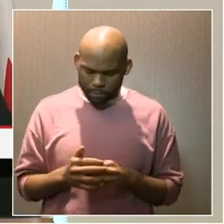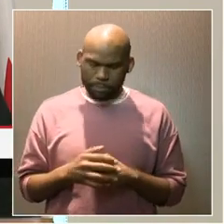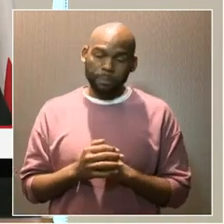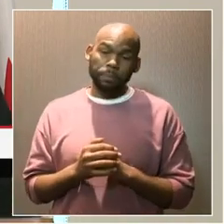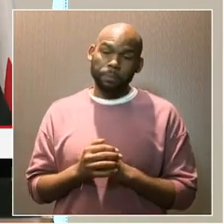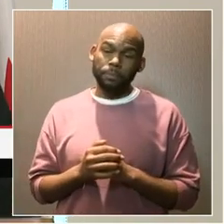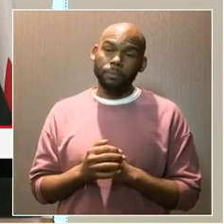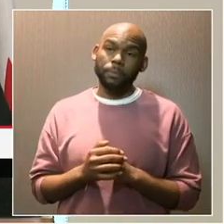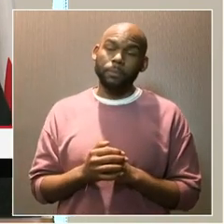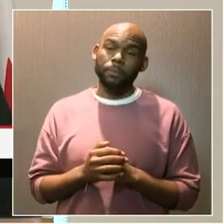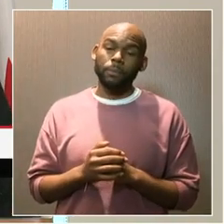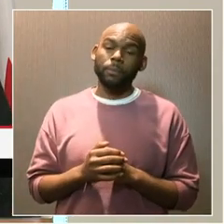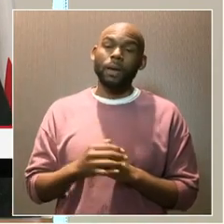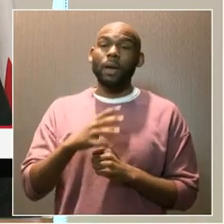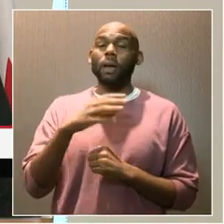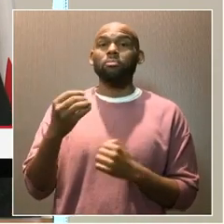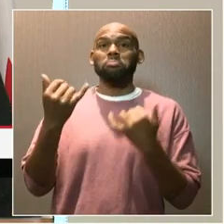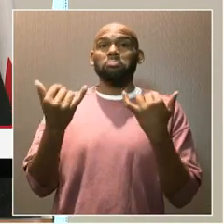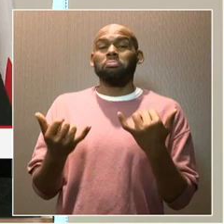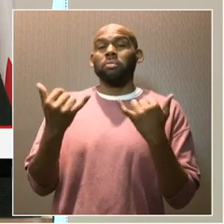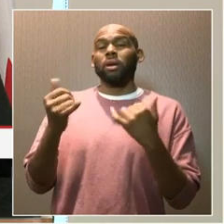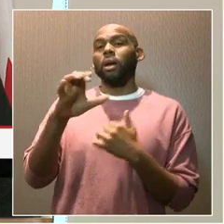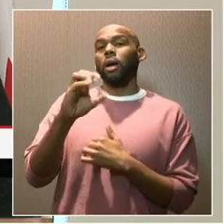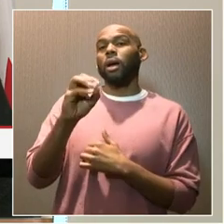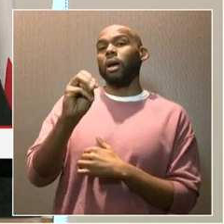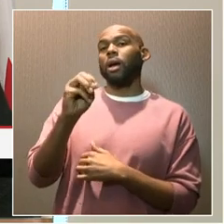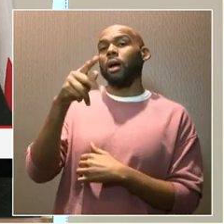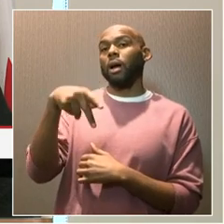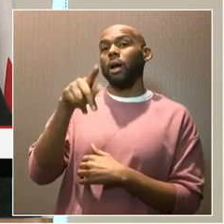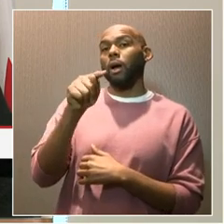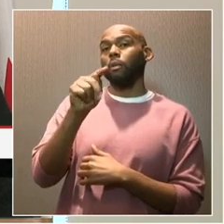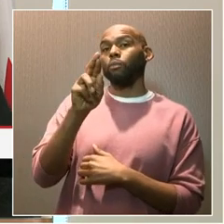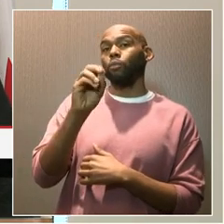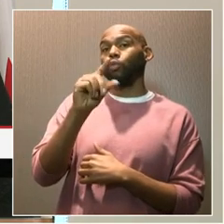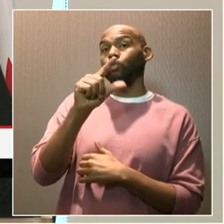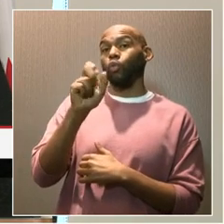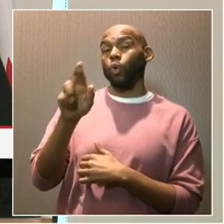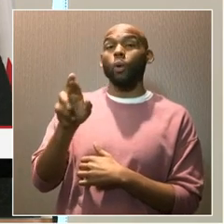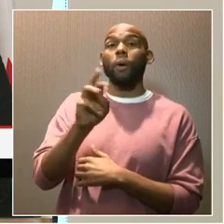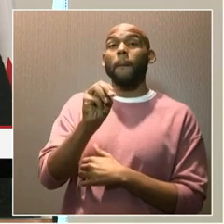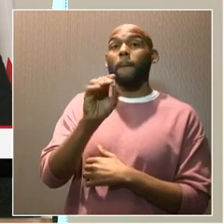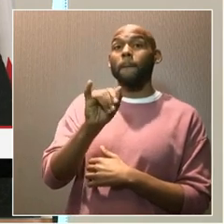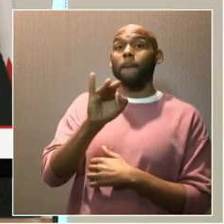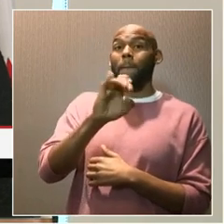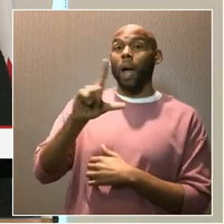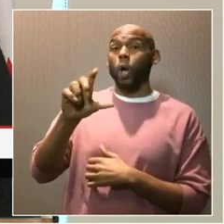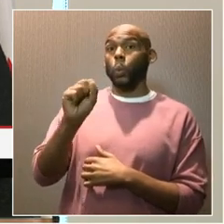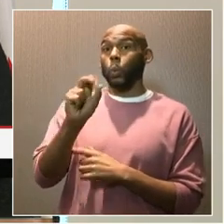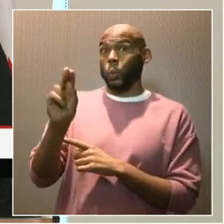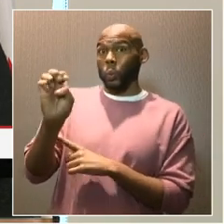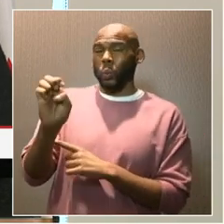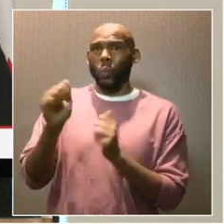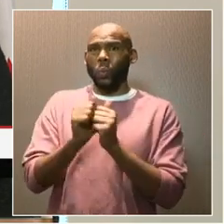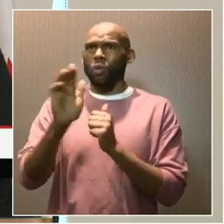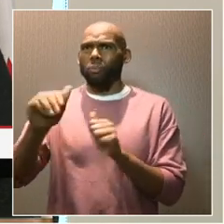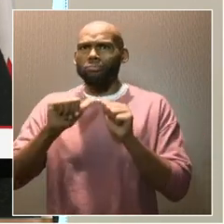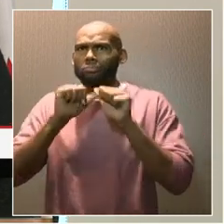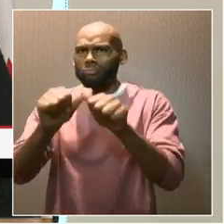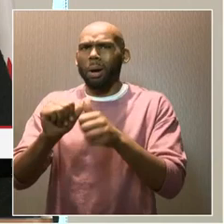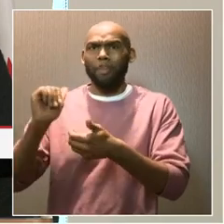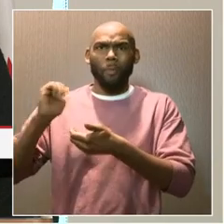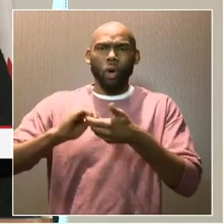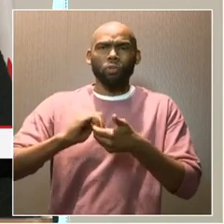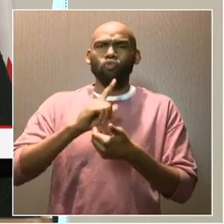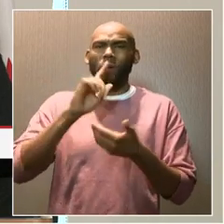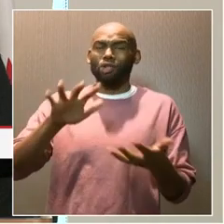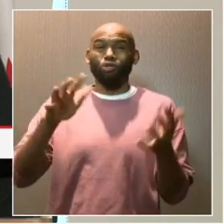Acting Comptroller Michael Sue, with your continued partnership, has changed